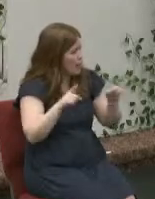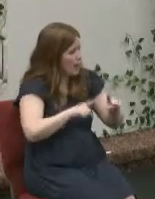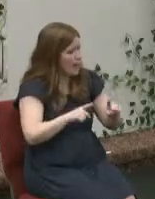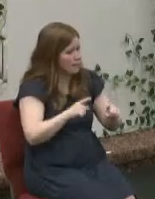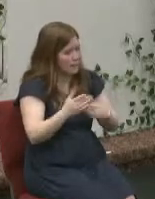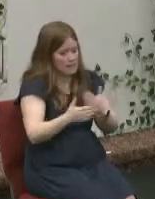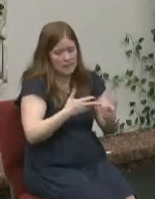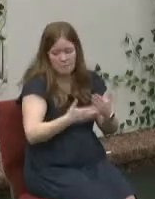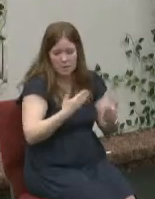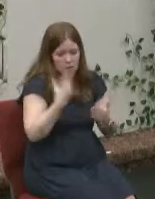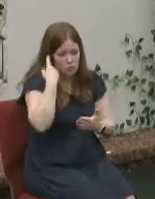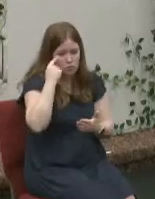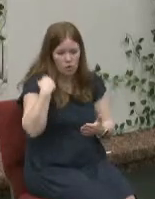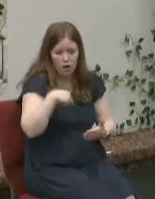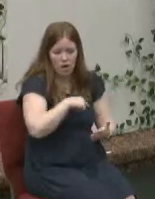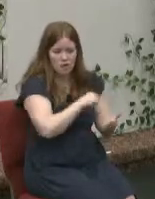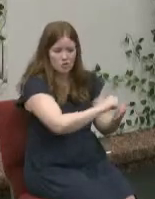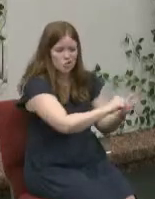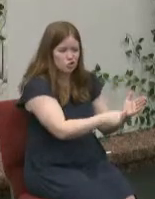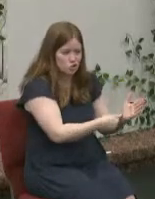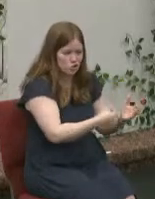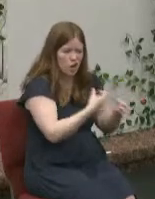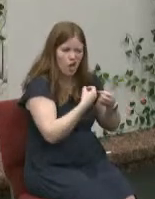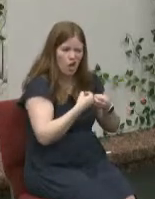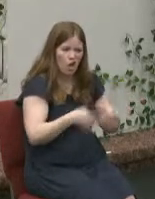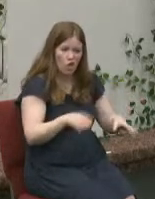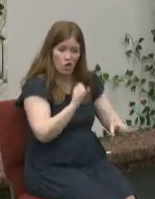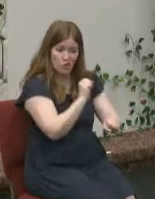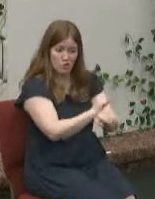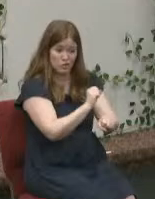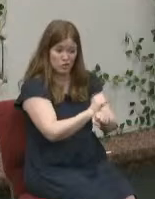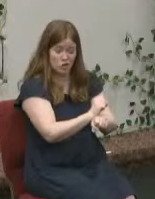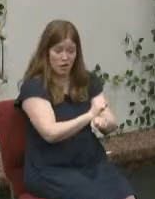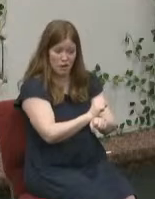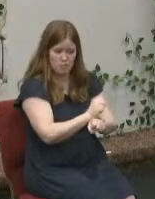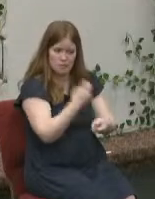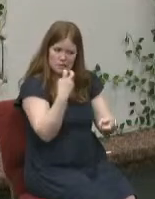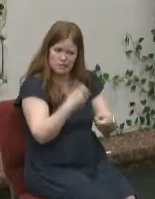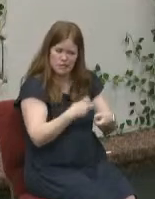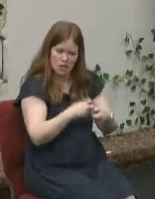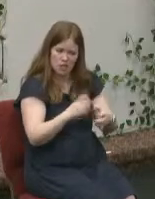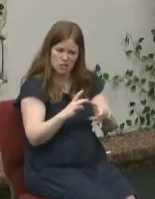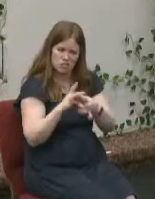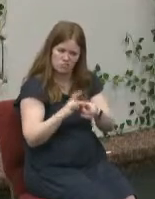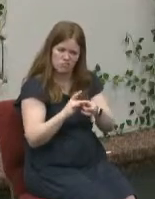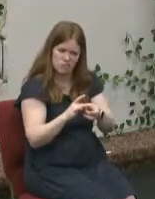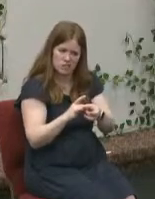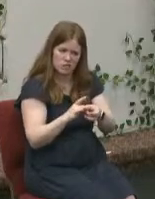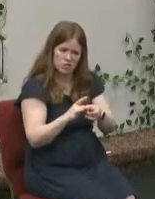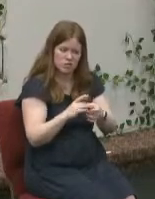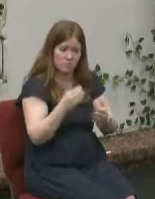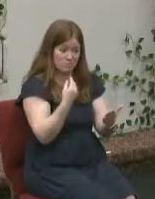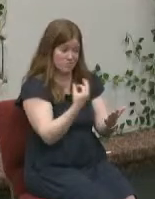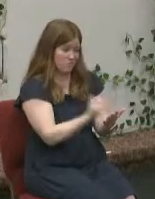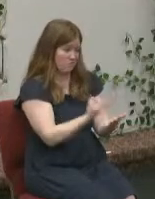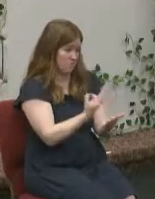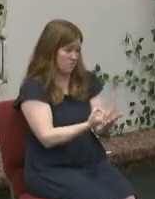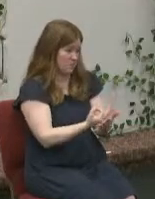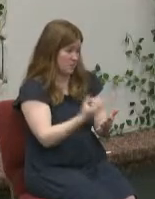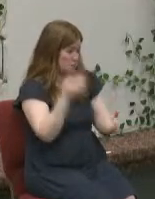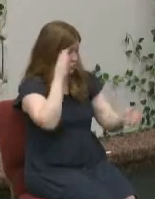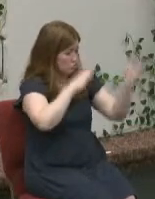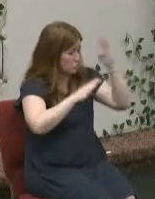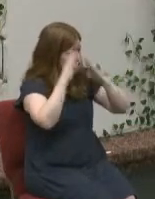surgery loss of a job rocky relationships financial struggles